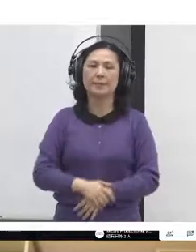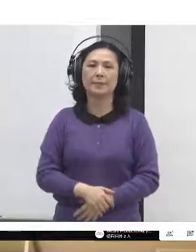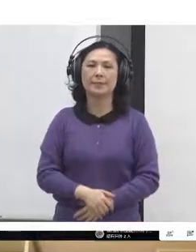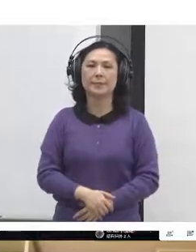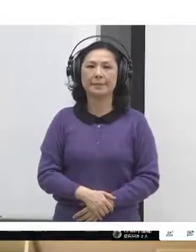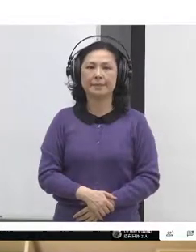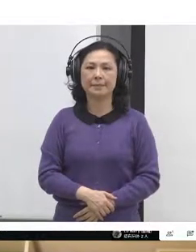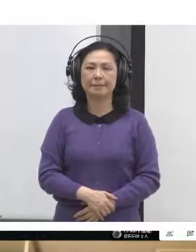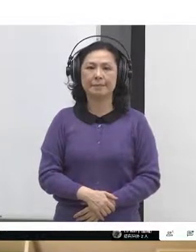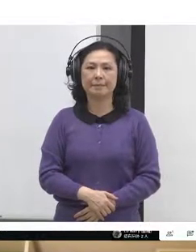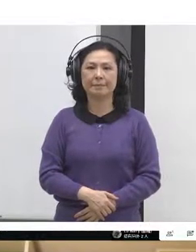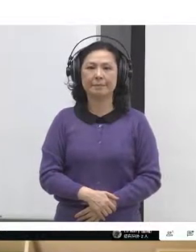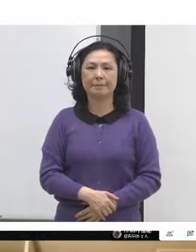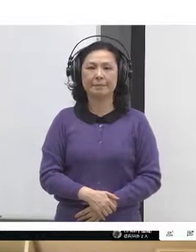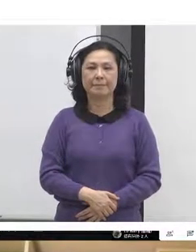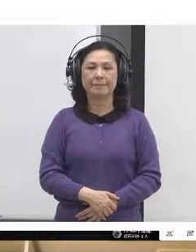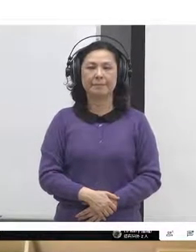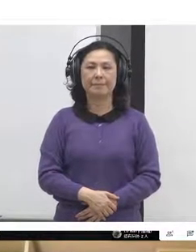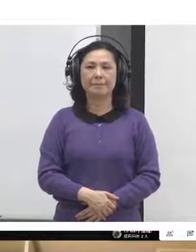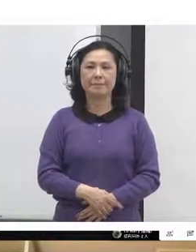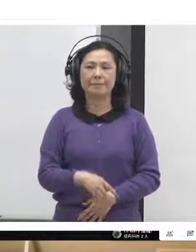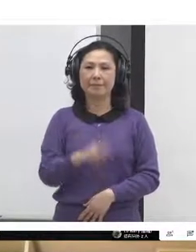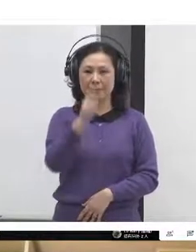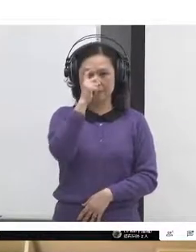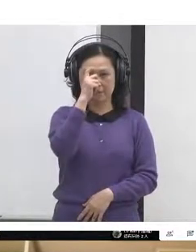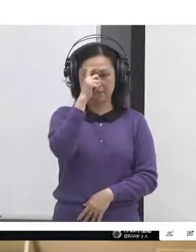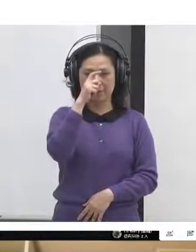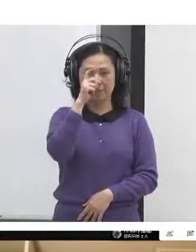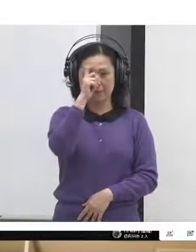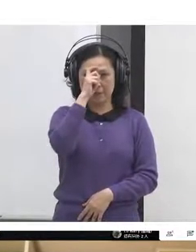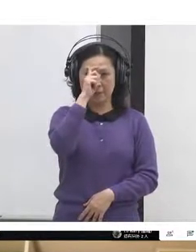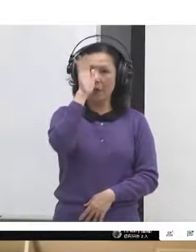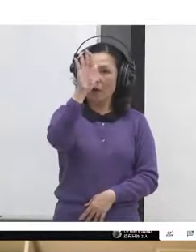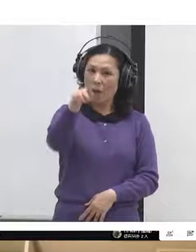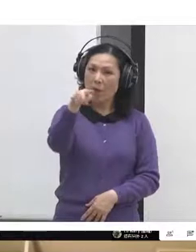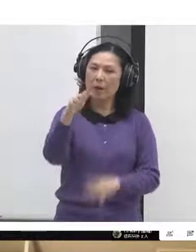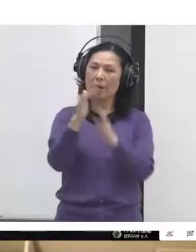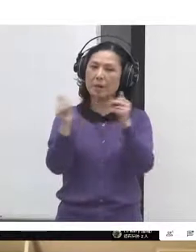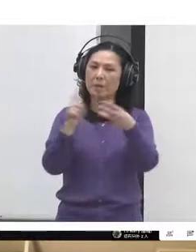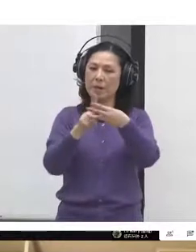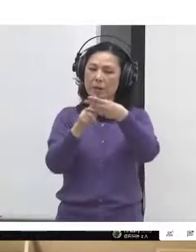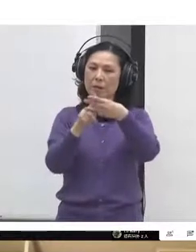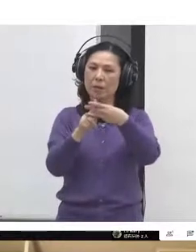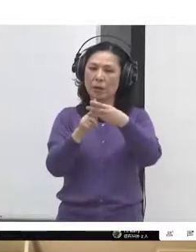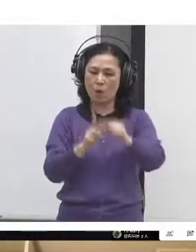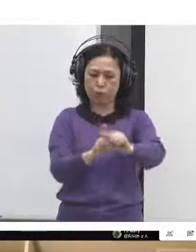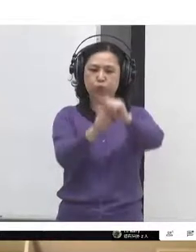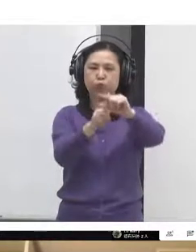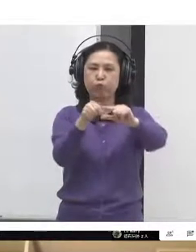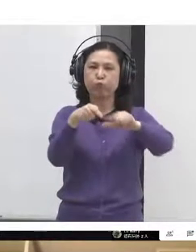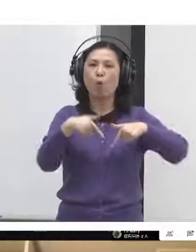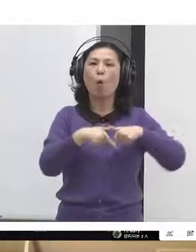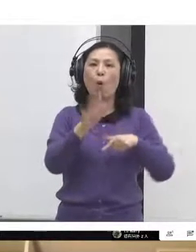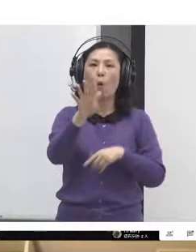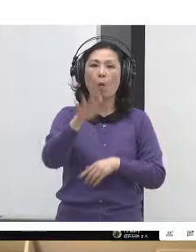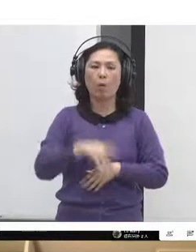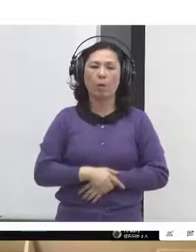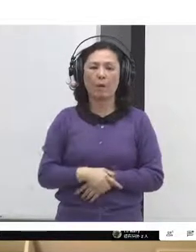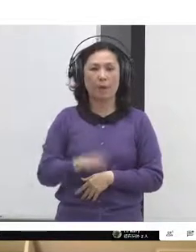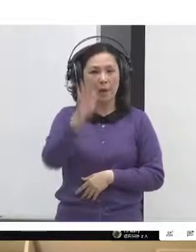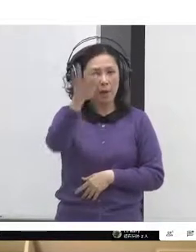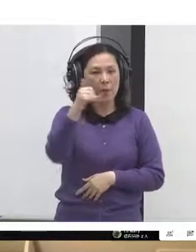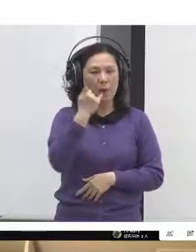developed the Future Democracy Hub, which was a gathering of some of the people who have been involved in democracy for many years. And that